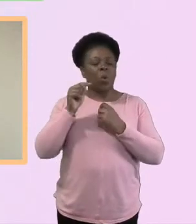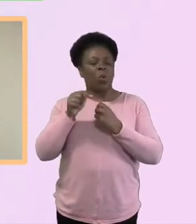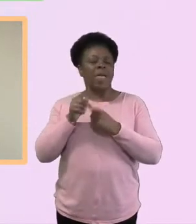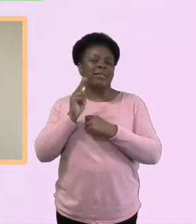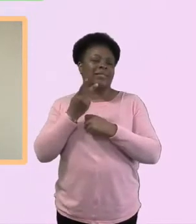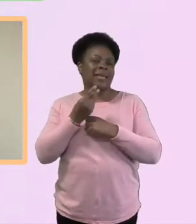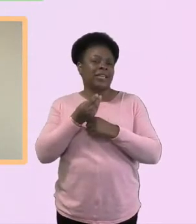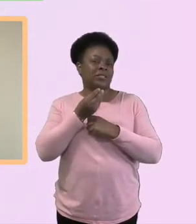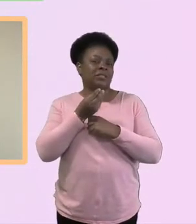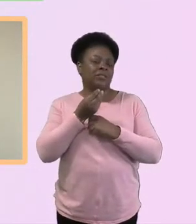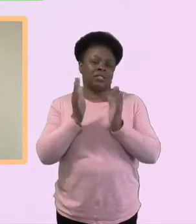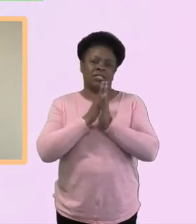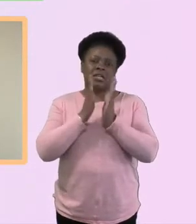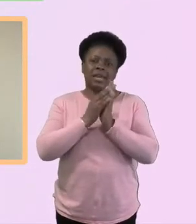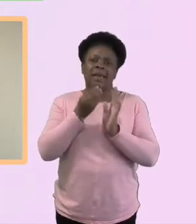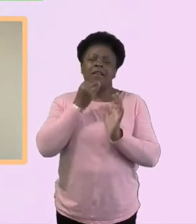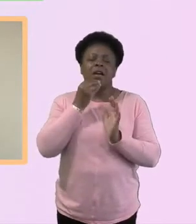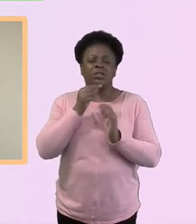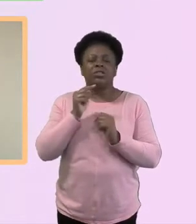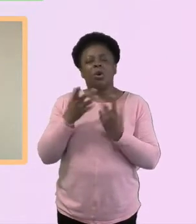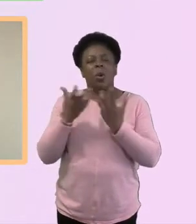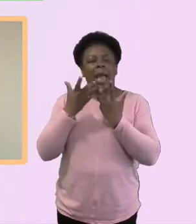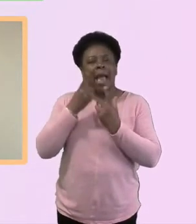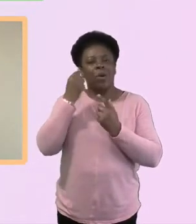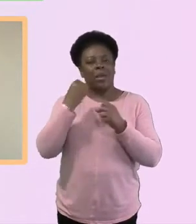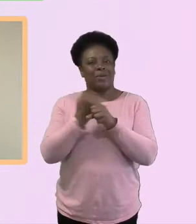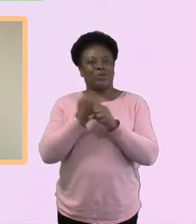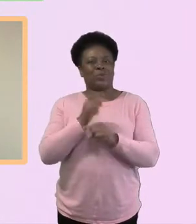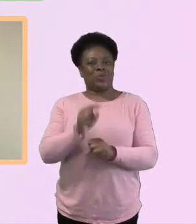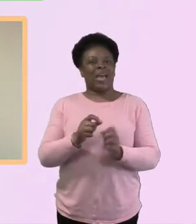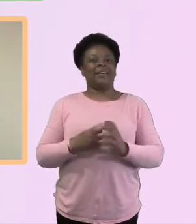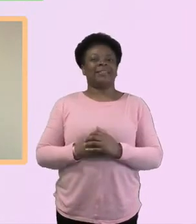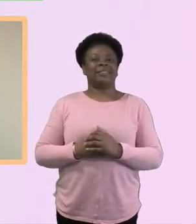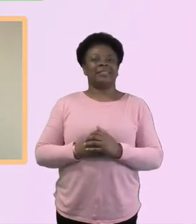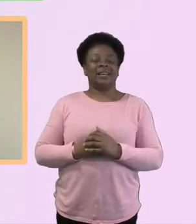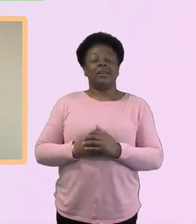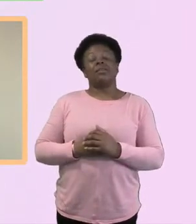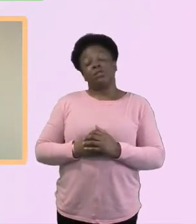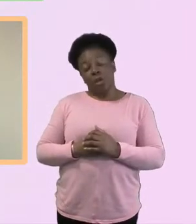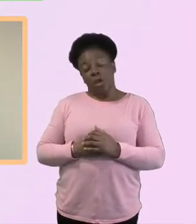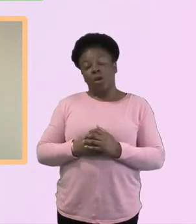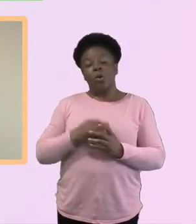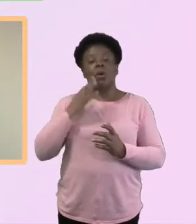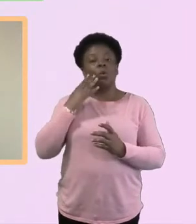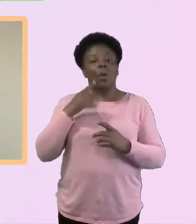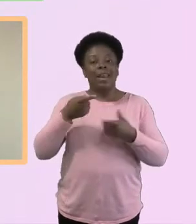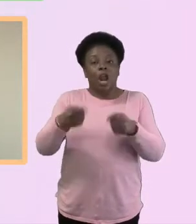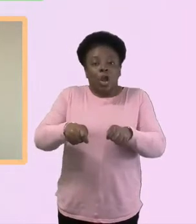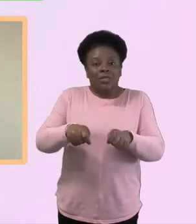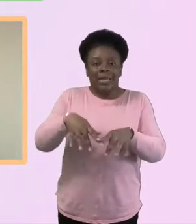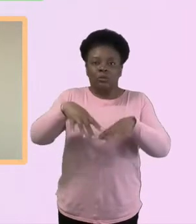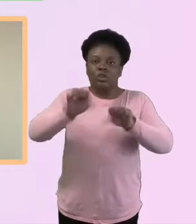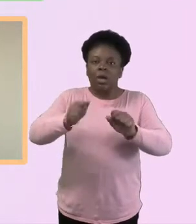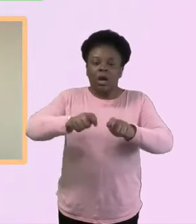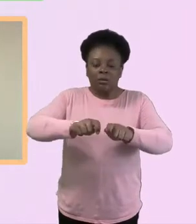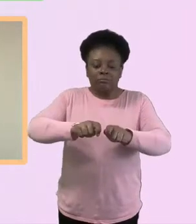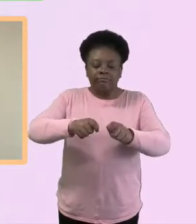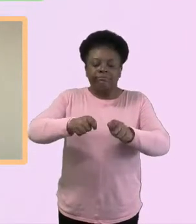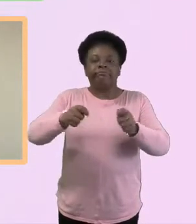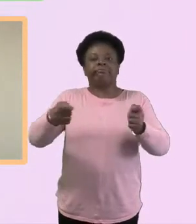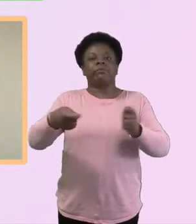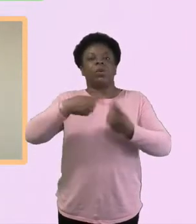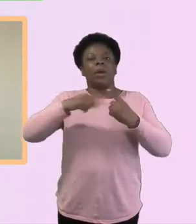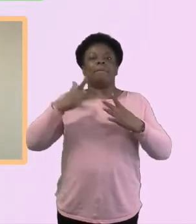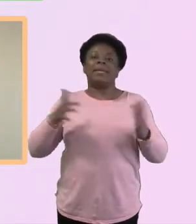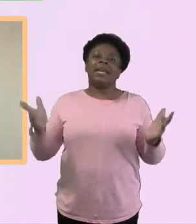various stages of lockdown, we've gathered in the garden for one Sunday, or we've encouraged people to go for a walk